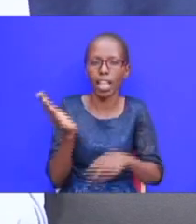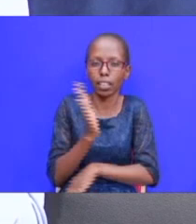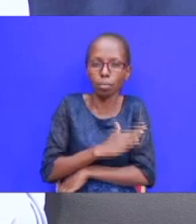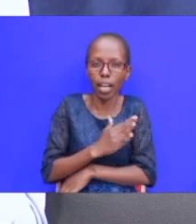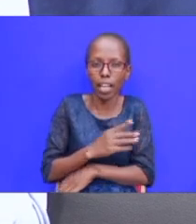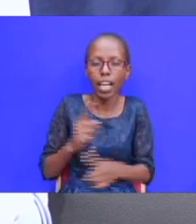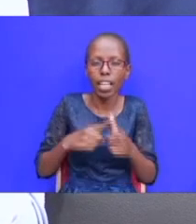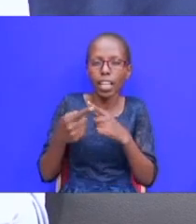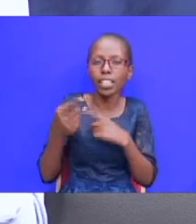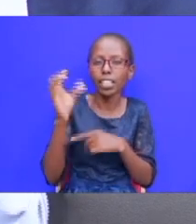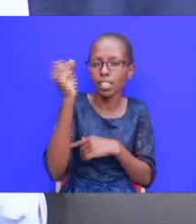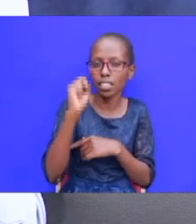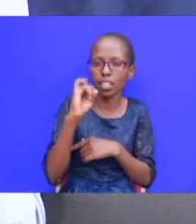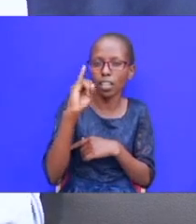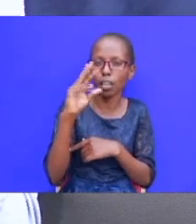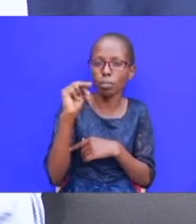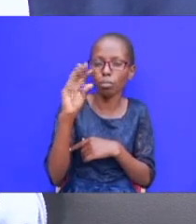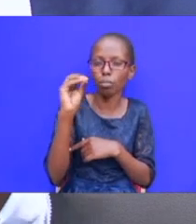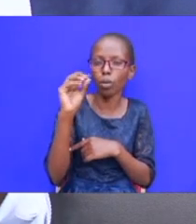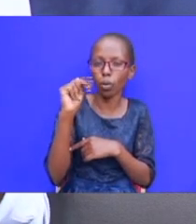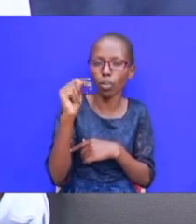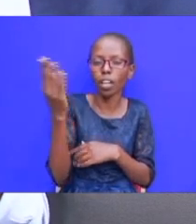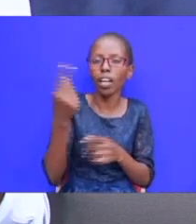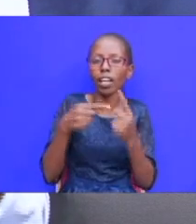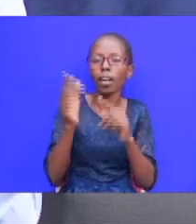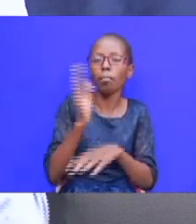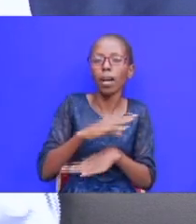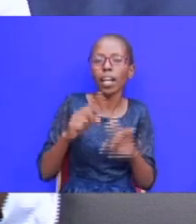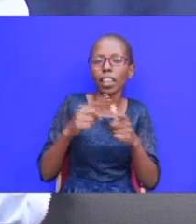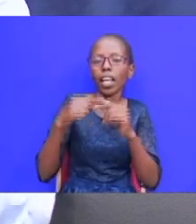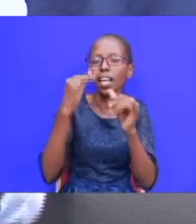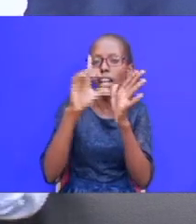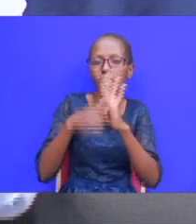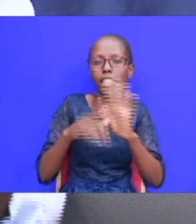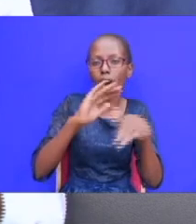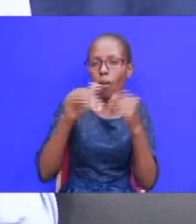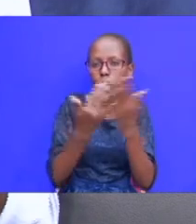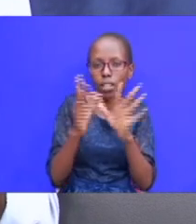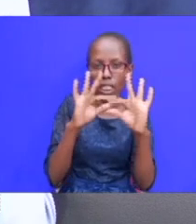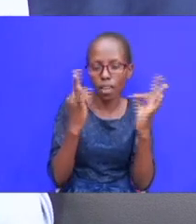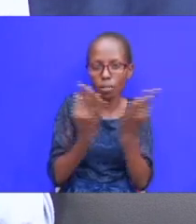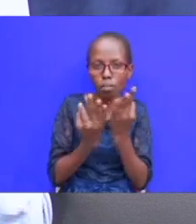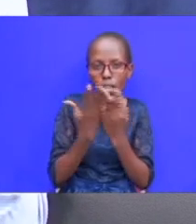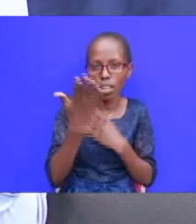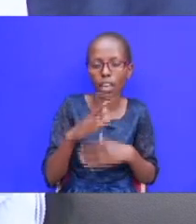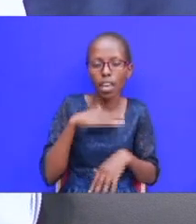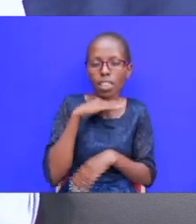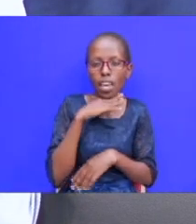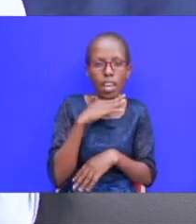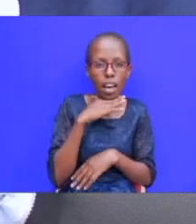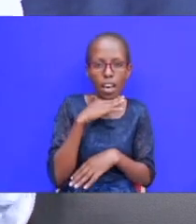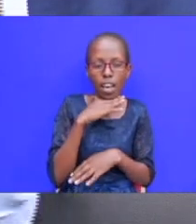executed and they executed them and eventually um the whole people i mean the family there they die and